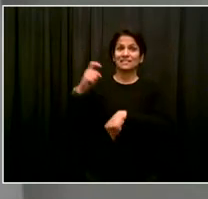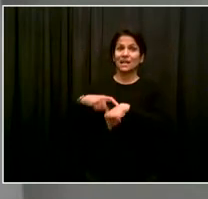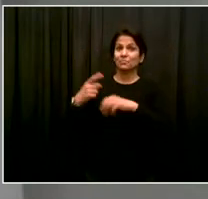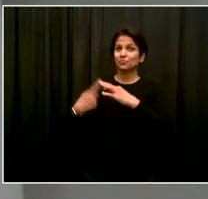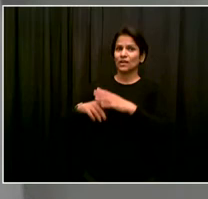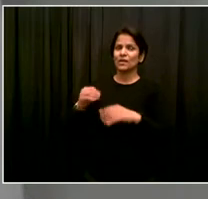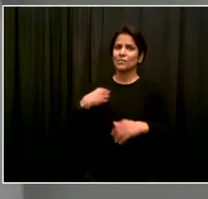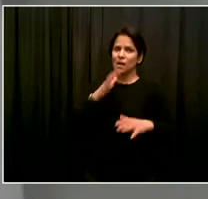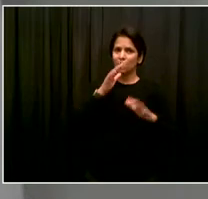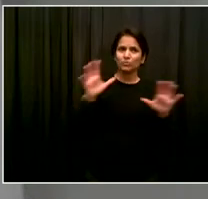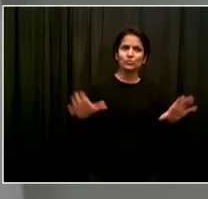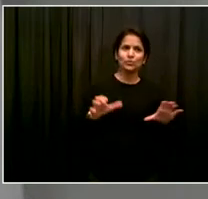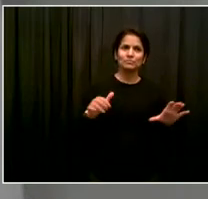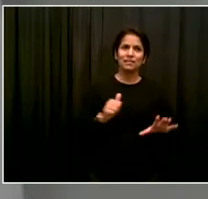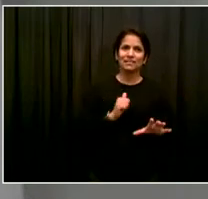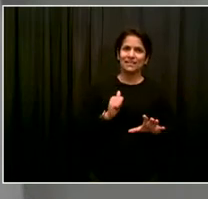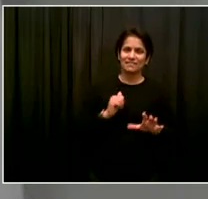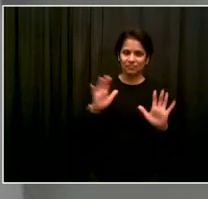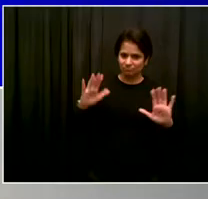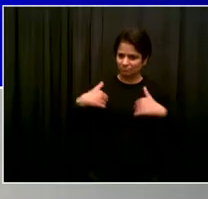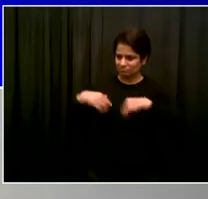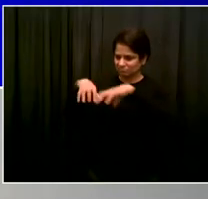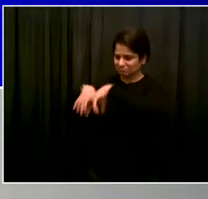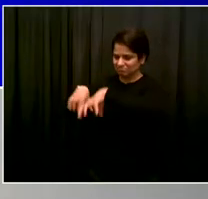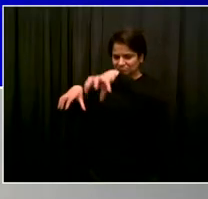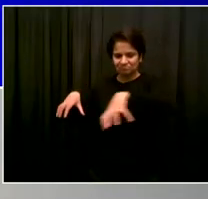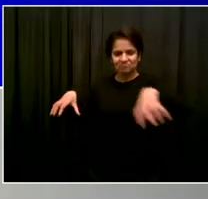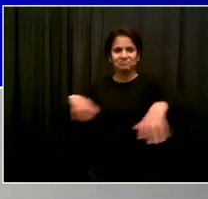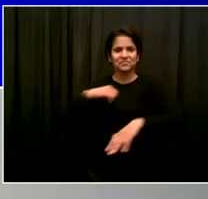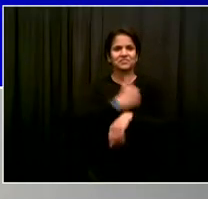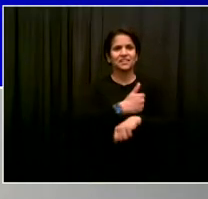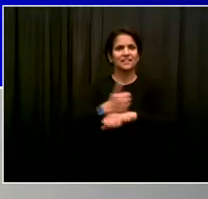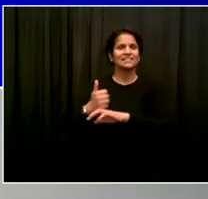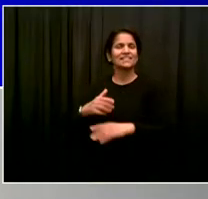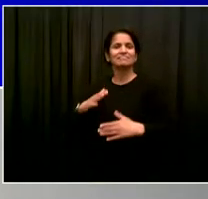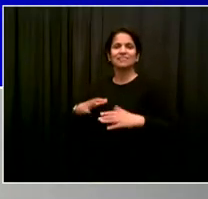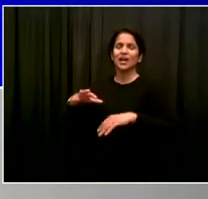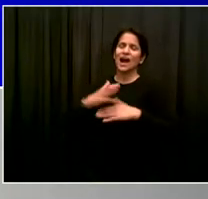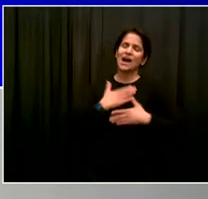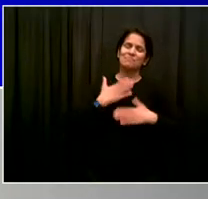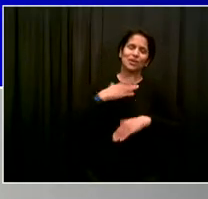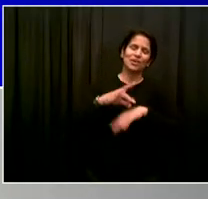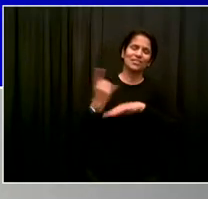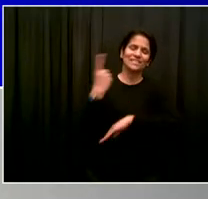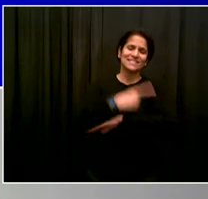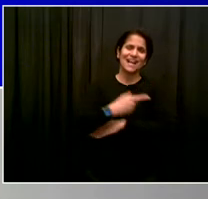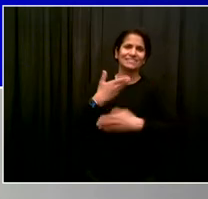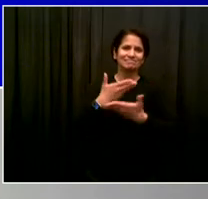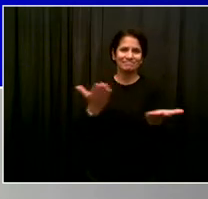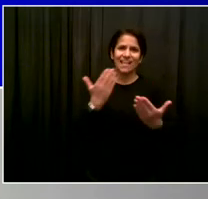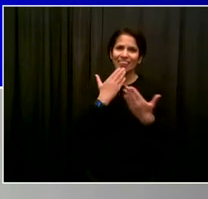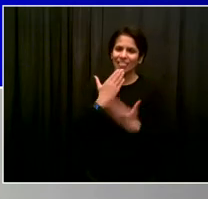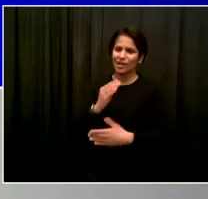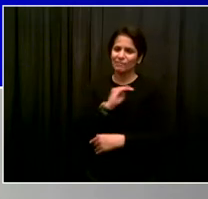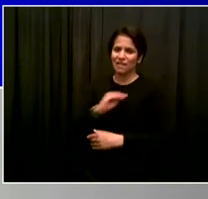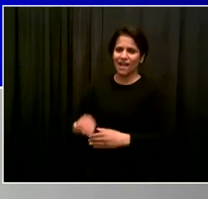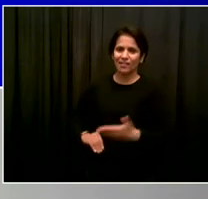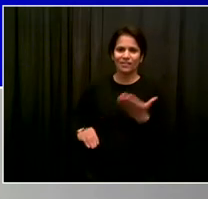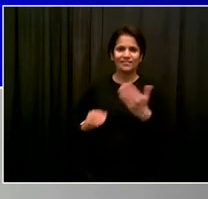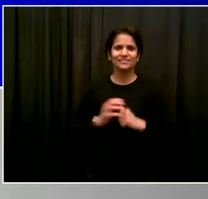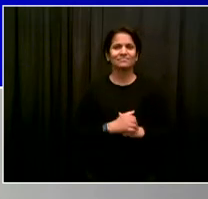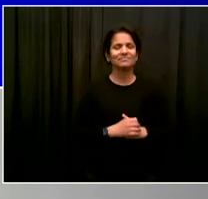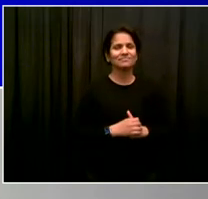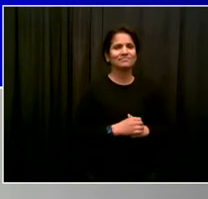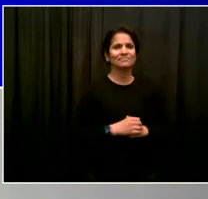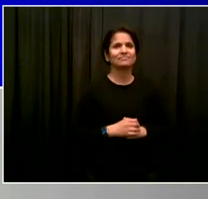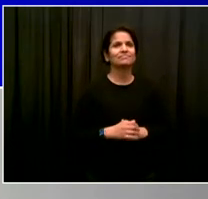Mr. Mayor. Happy Earth Day. And thank you for bringing this really important program back. Thank you, Keith. And happy Earth